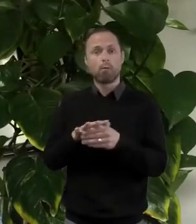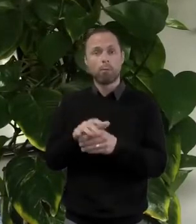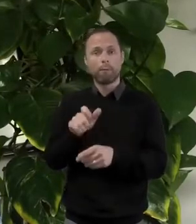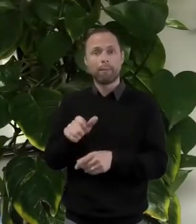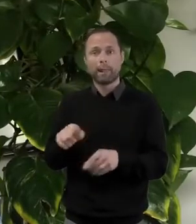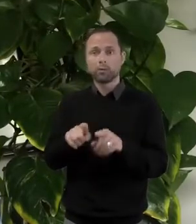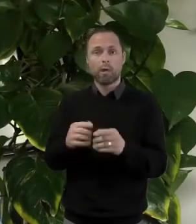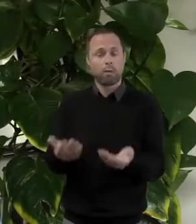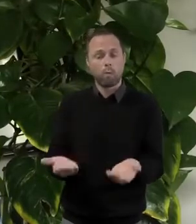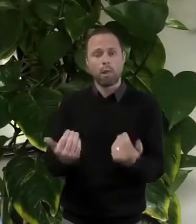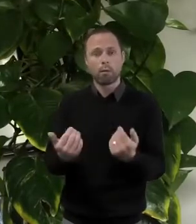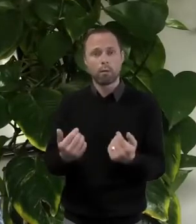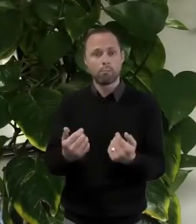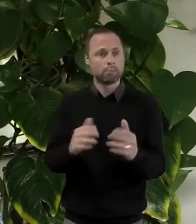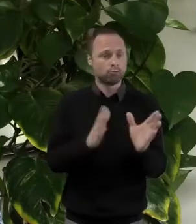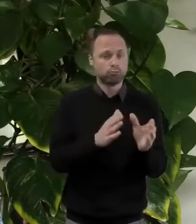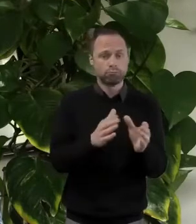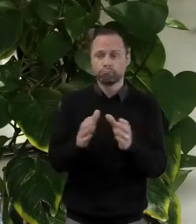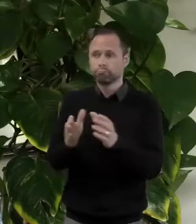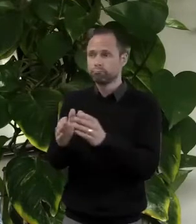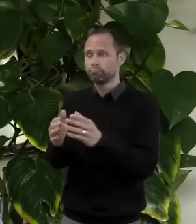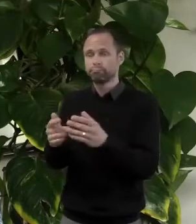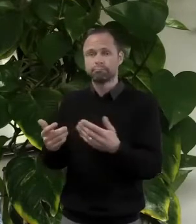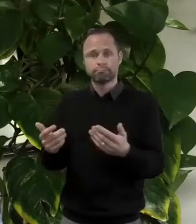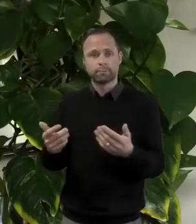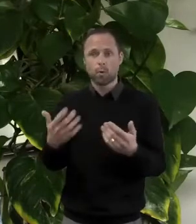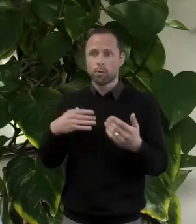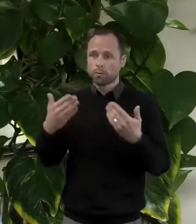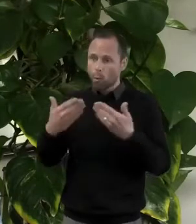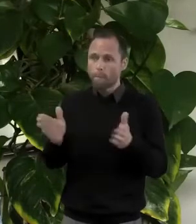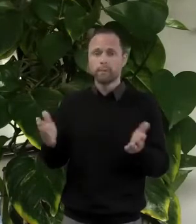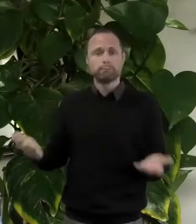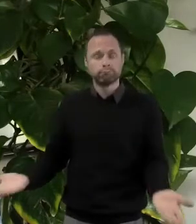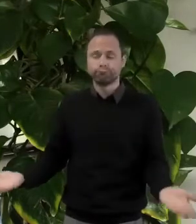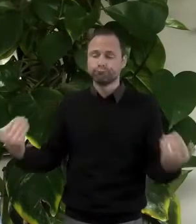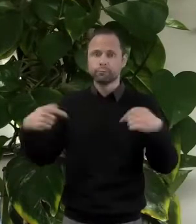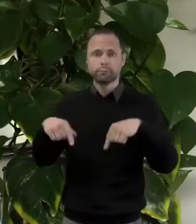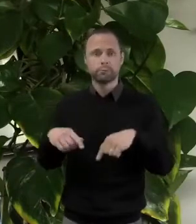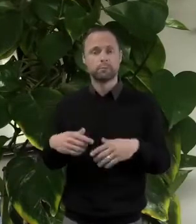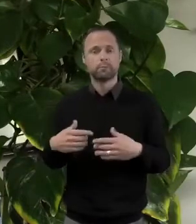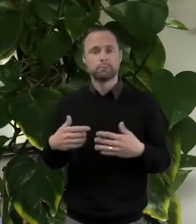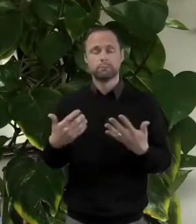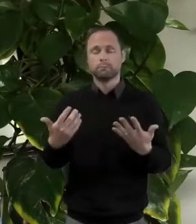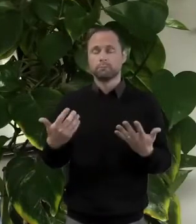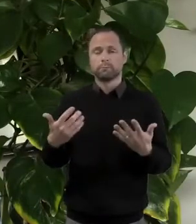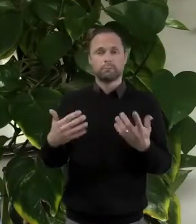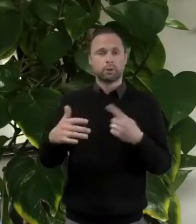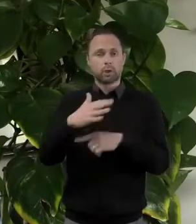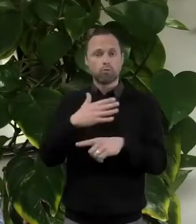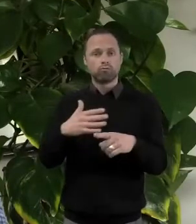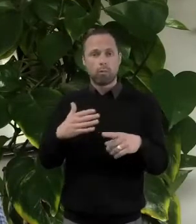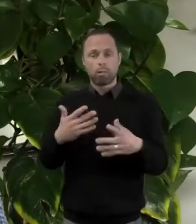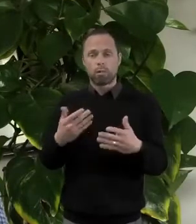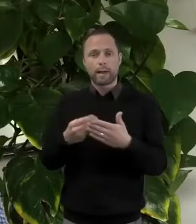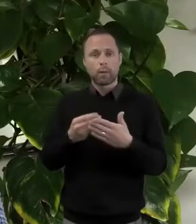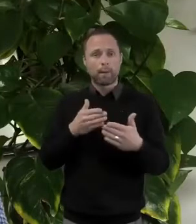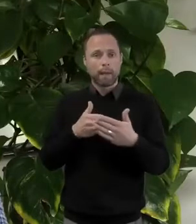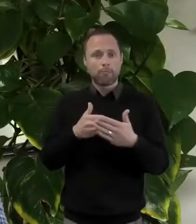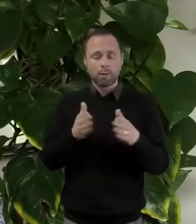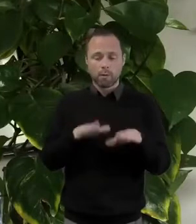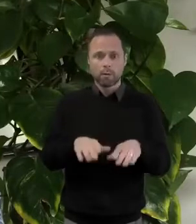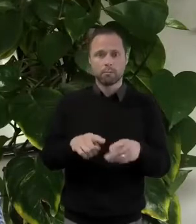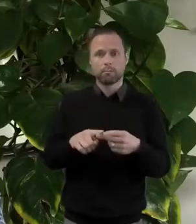It is about breaking social economic barriers. It's about breaking cultural and ethnicity